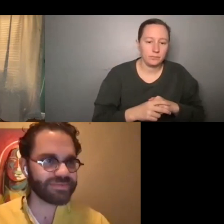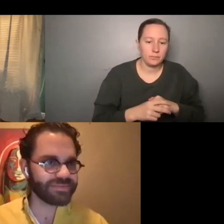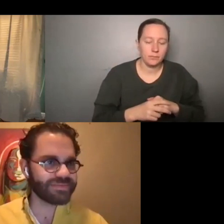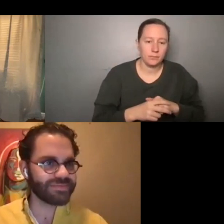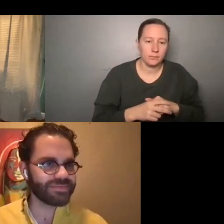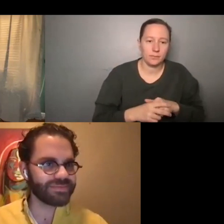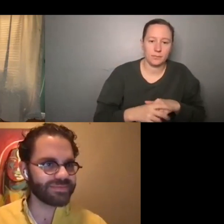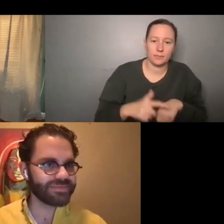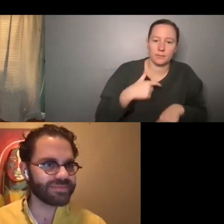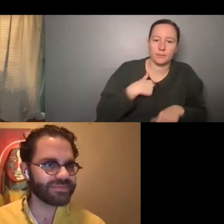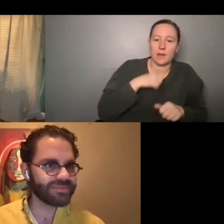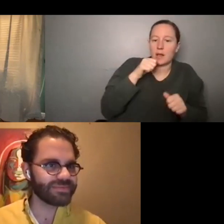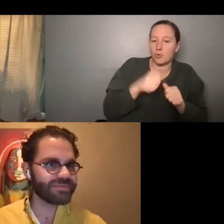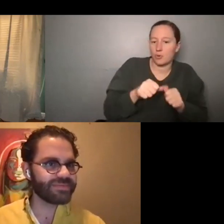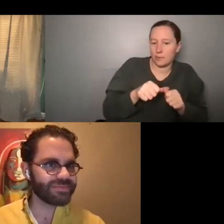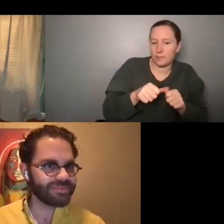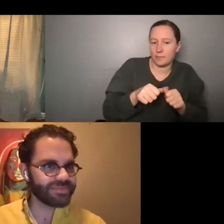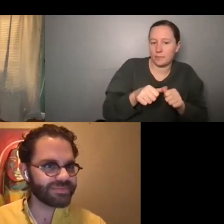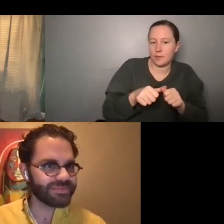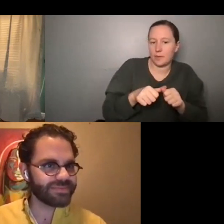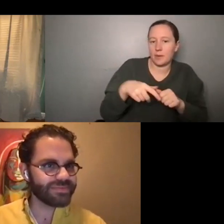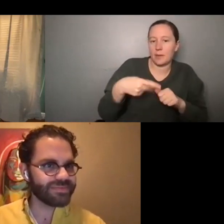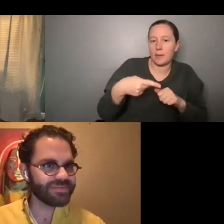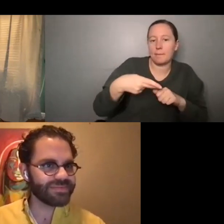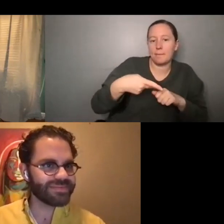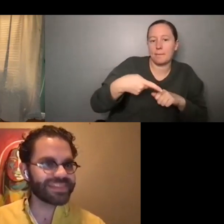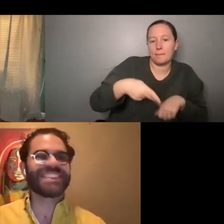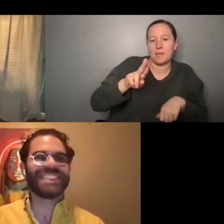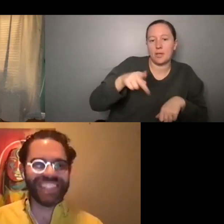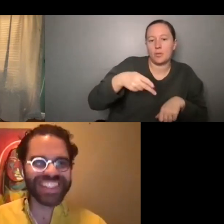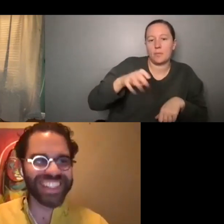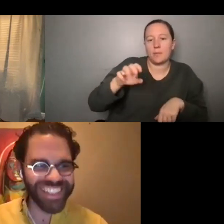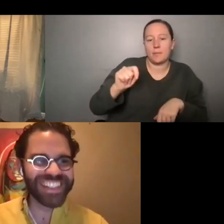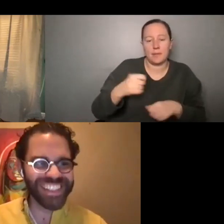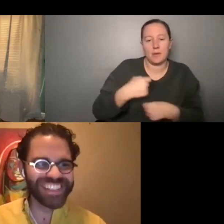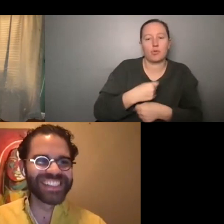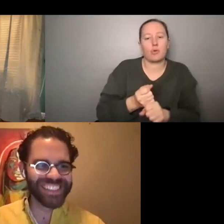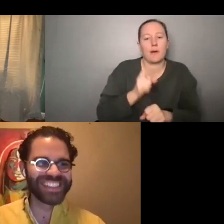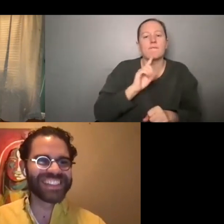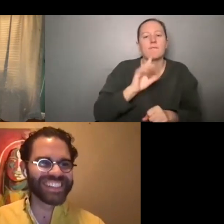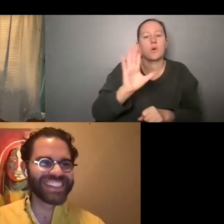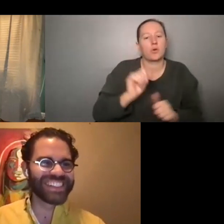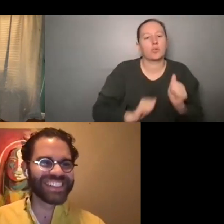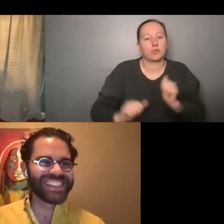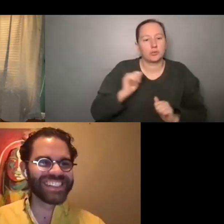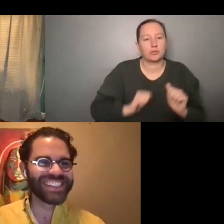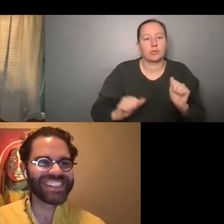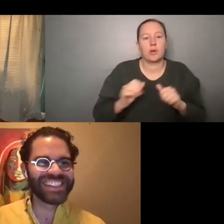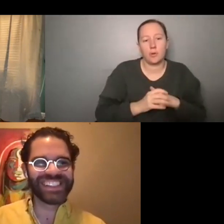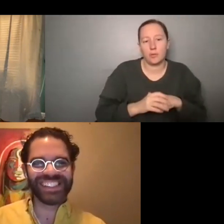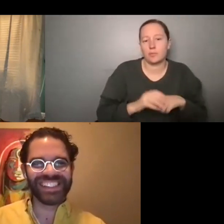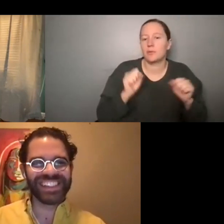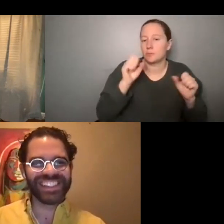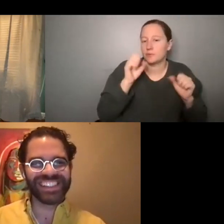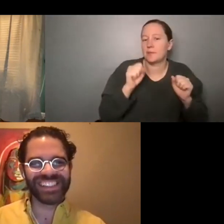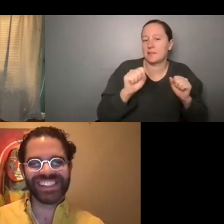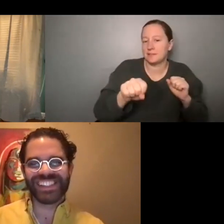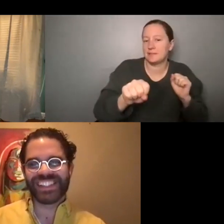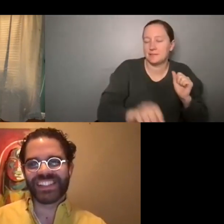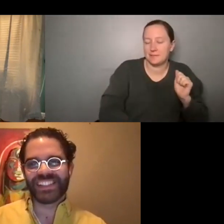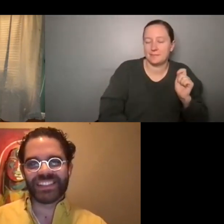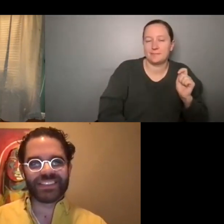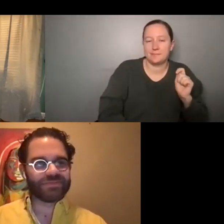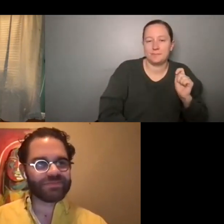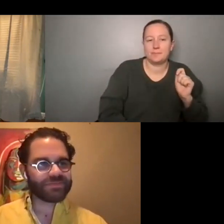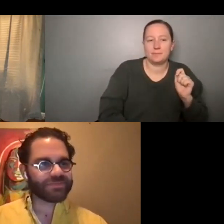that, um, uh, puppet that was created for your show by another lab fellow, which was incredible. Um,